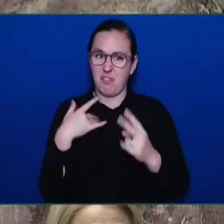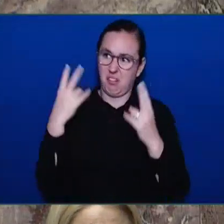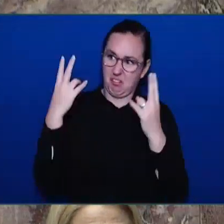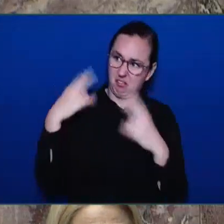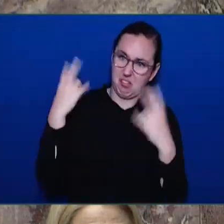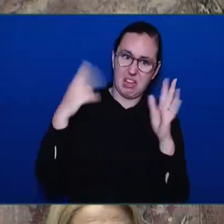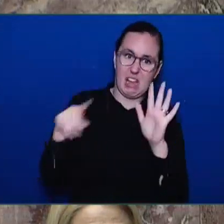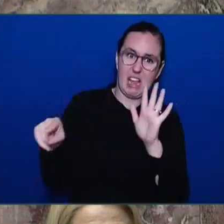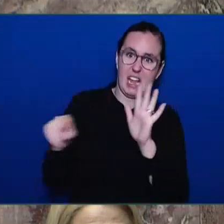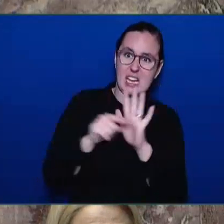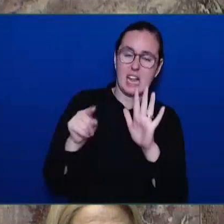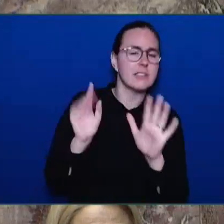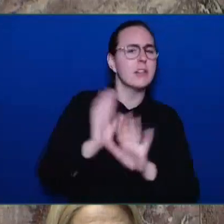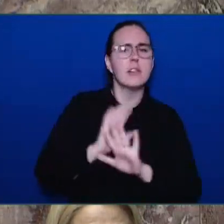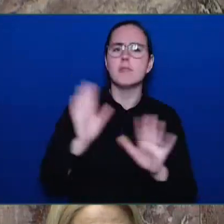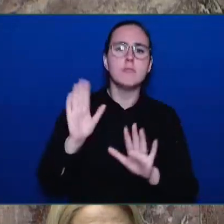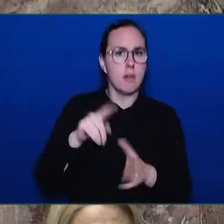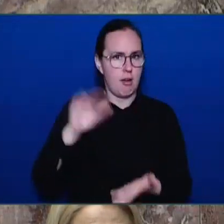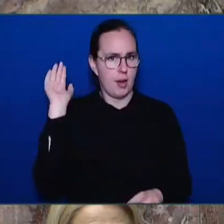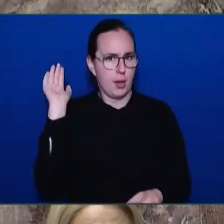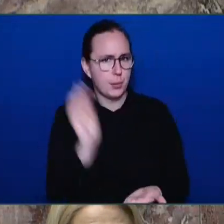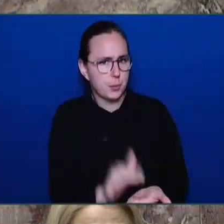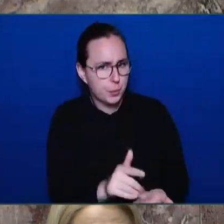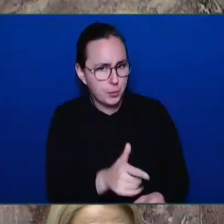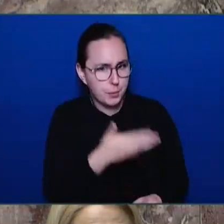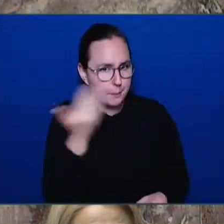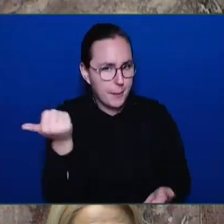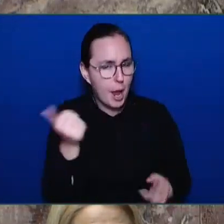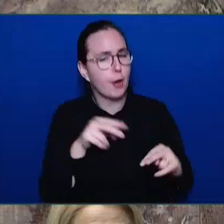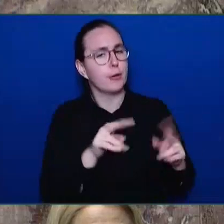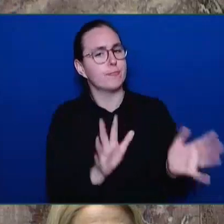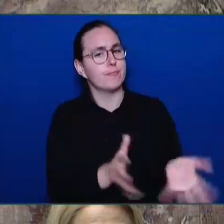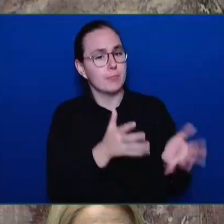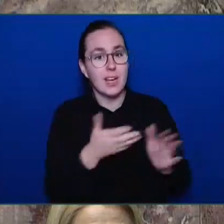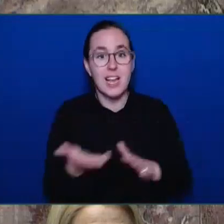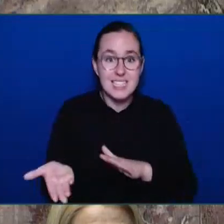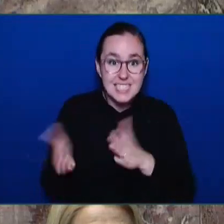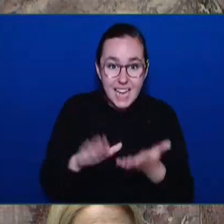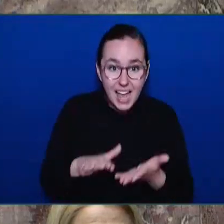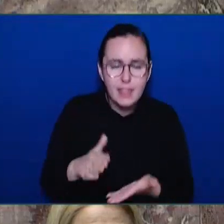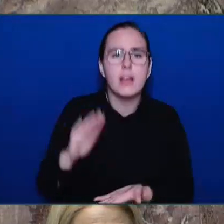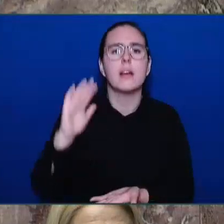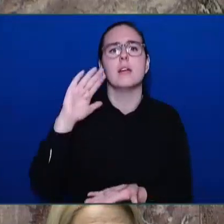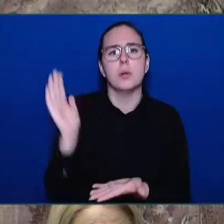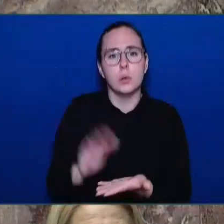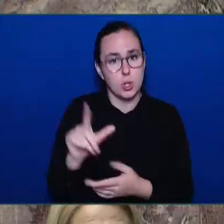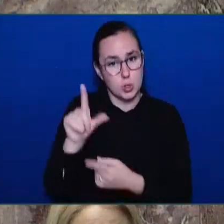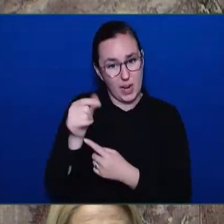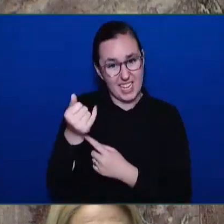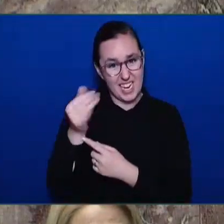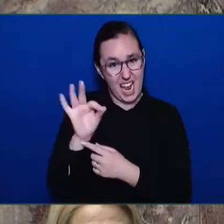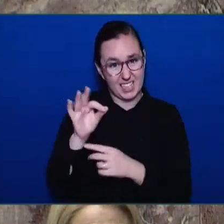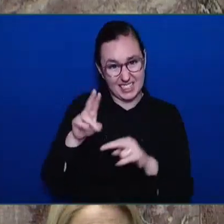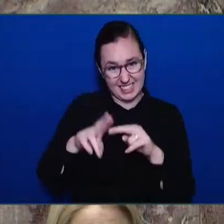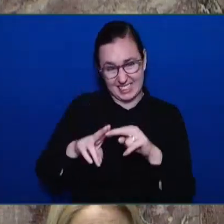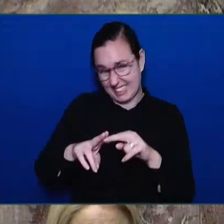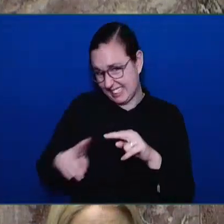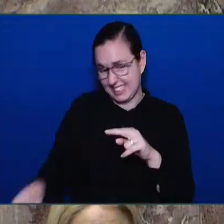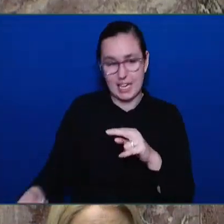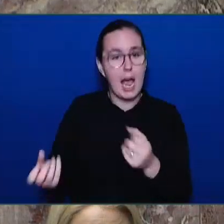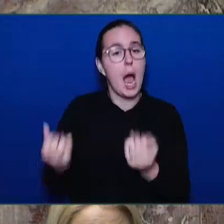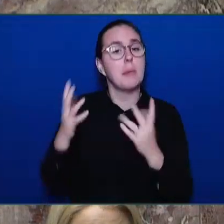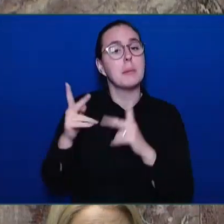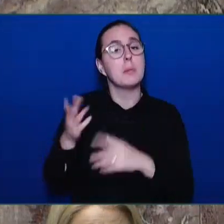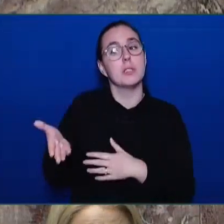2019, we saw a dramatic reduction in the number of people who died due to toxic drug poisoning, demonstrating